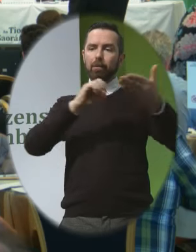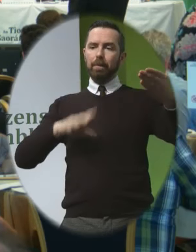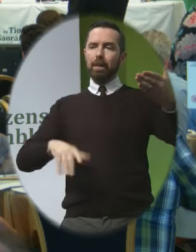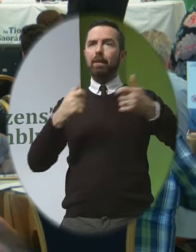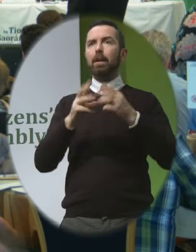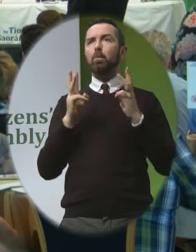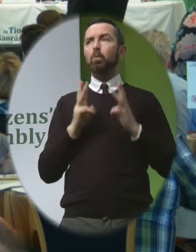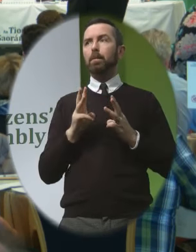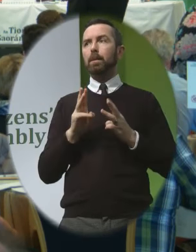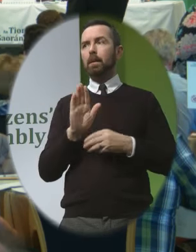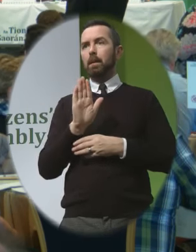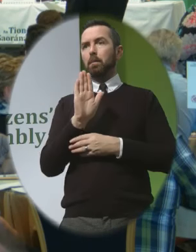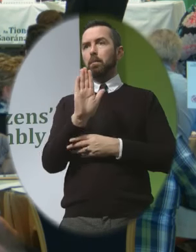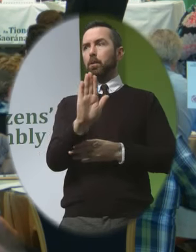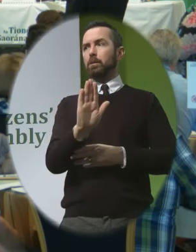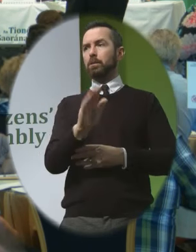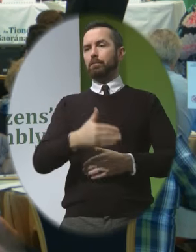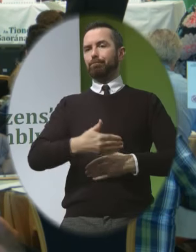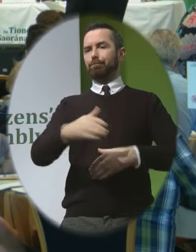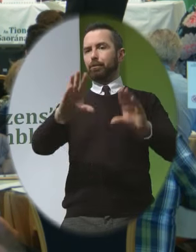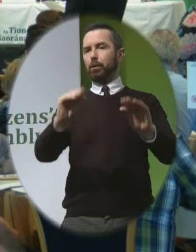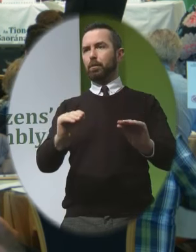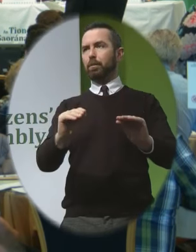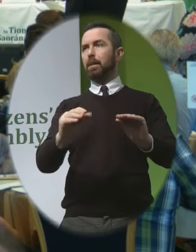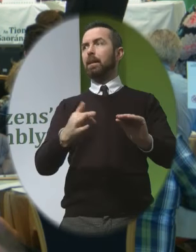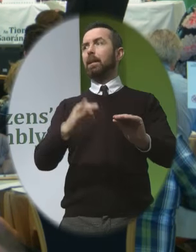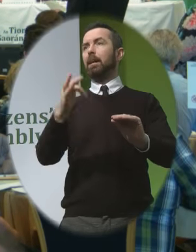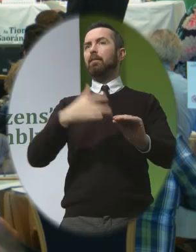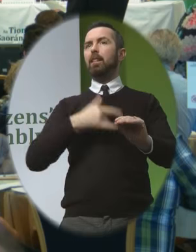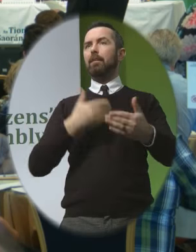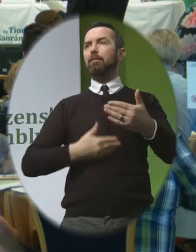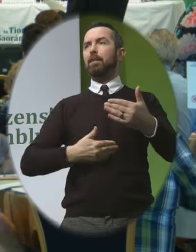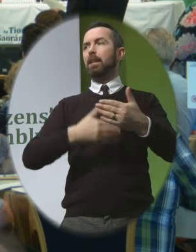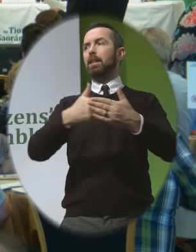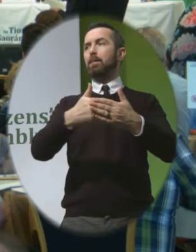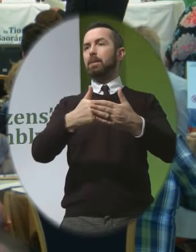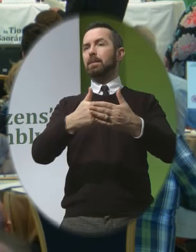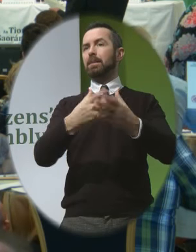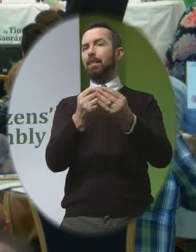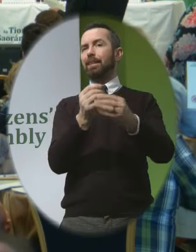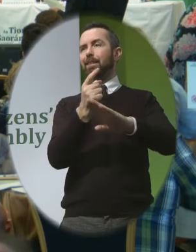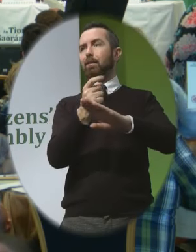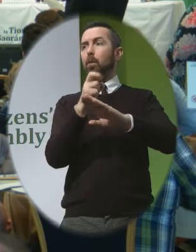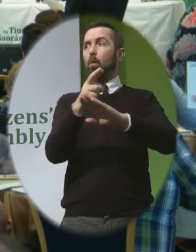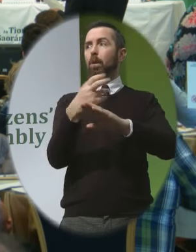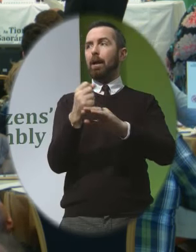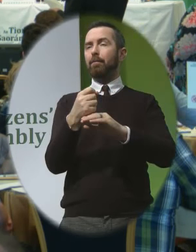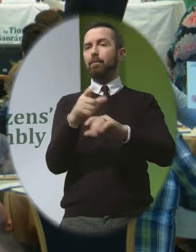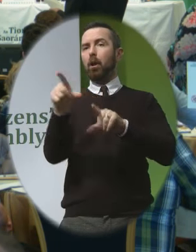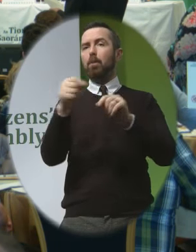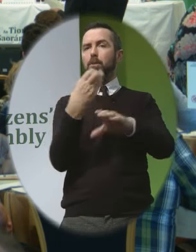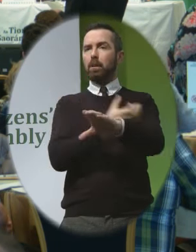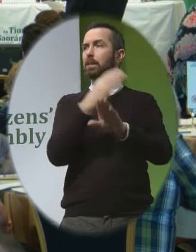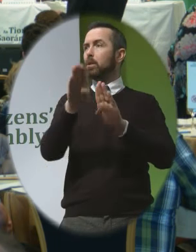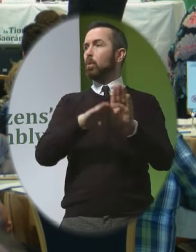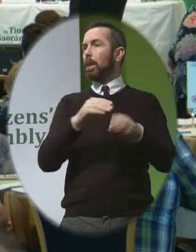would be mandated to terminate pregnancies where life-limiting conditions are present Or would their existing option to continue with their